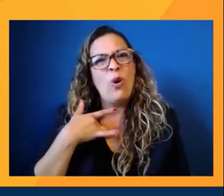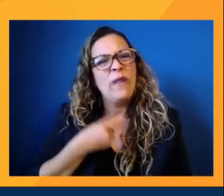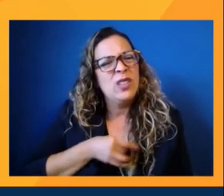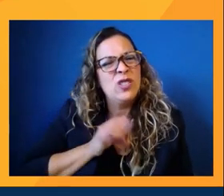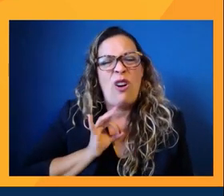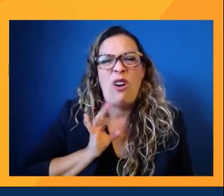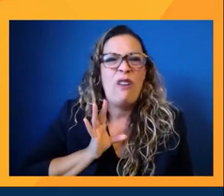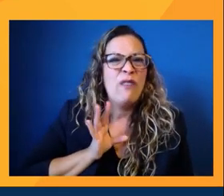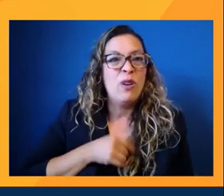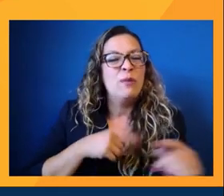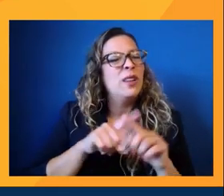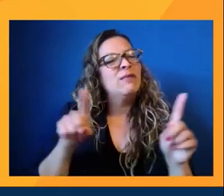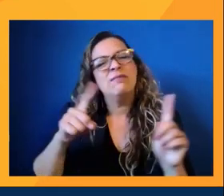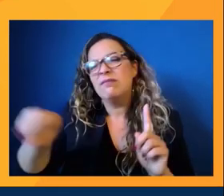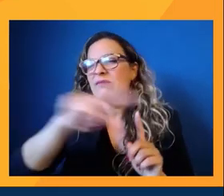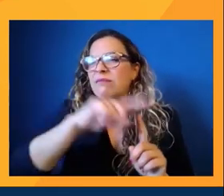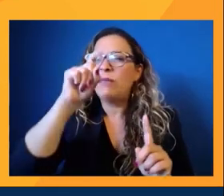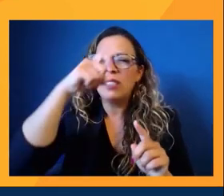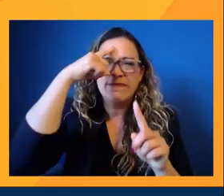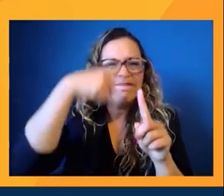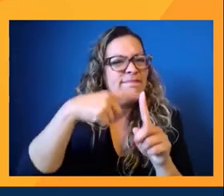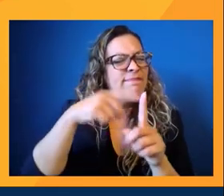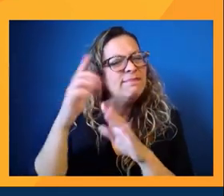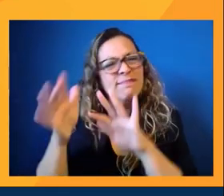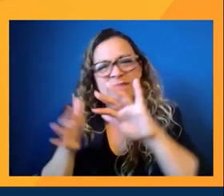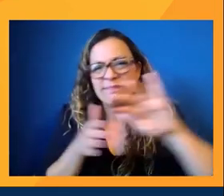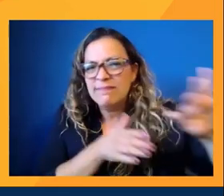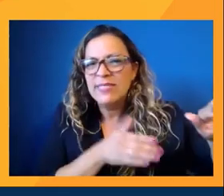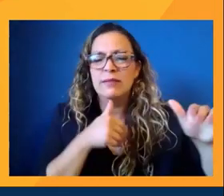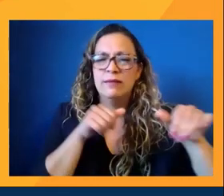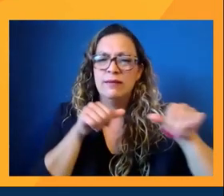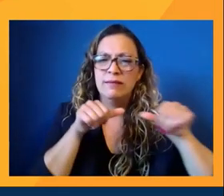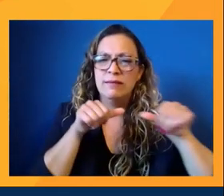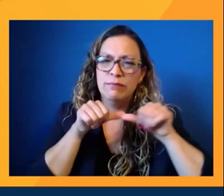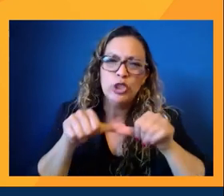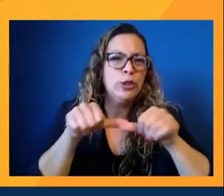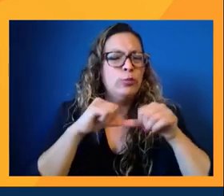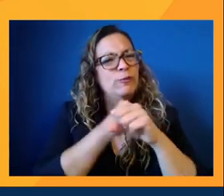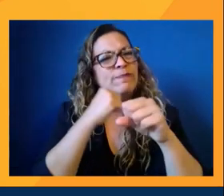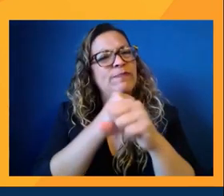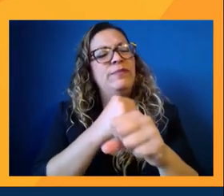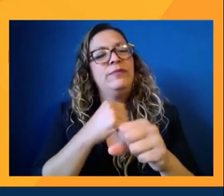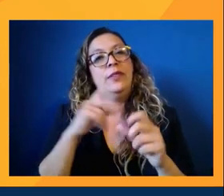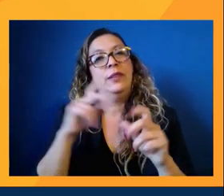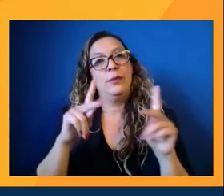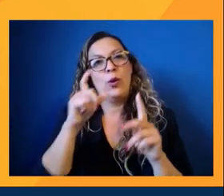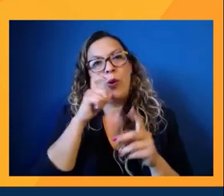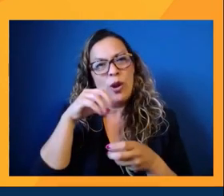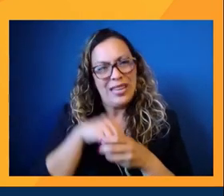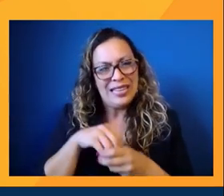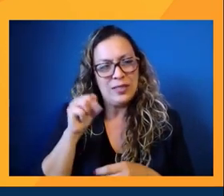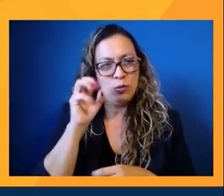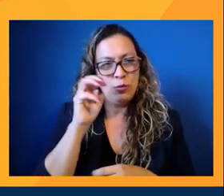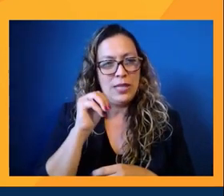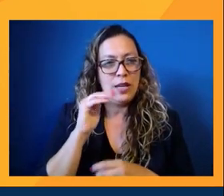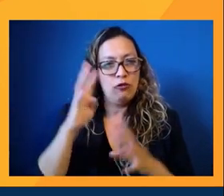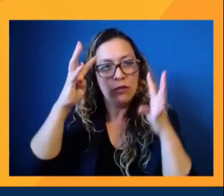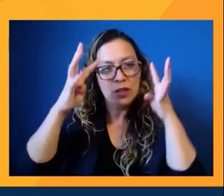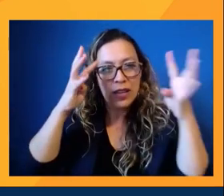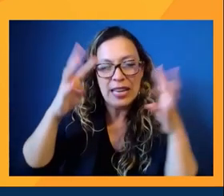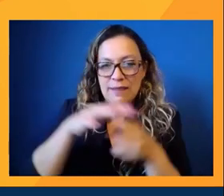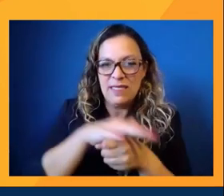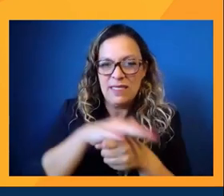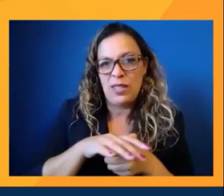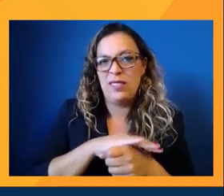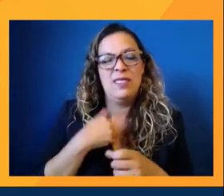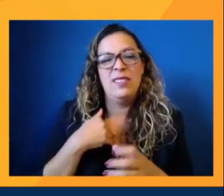pushing and pushing that content through. I have a lot of friends who are in the social media creative space and all they're doing